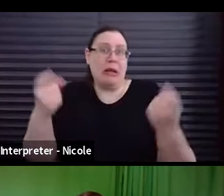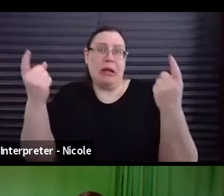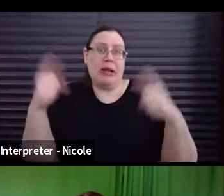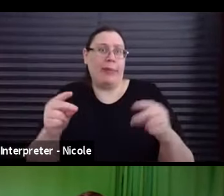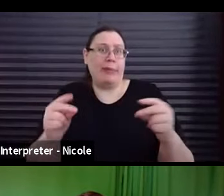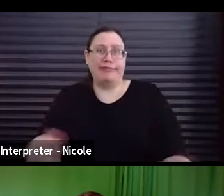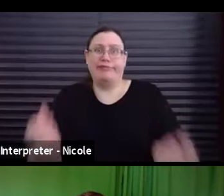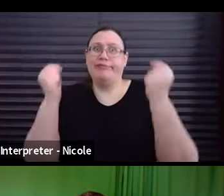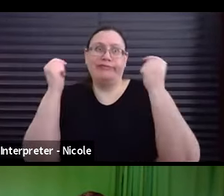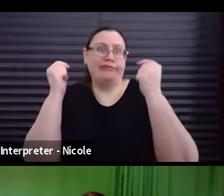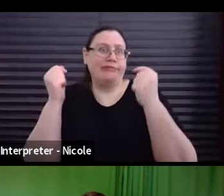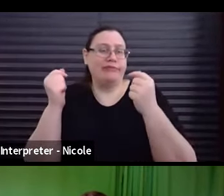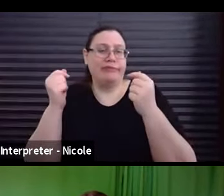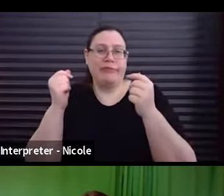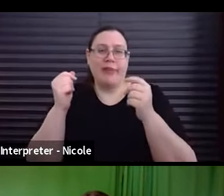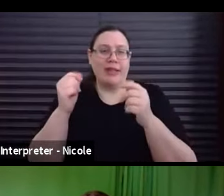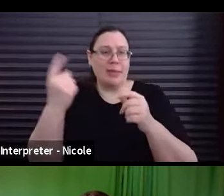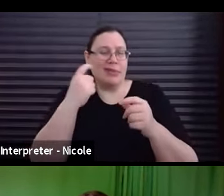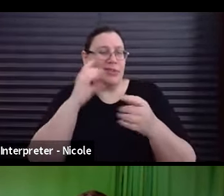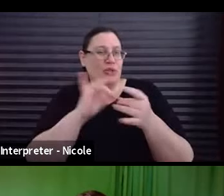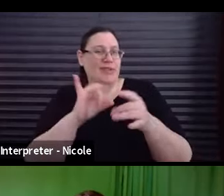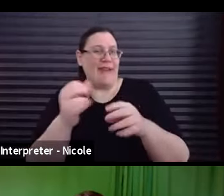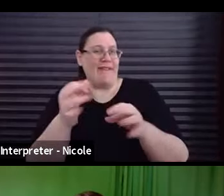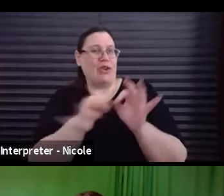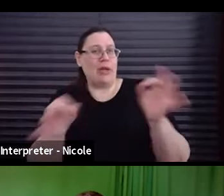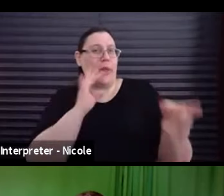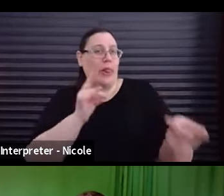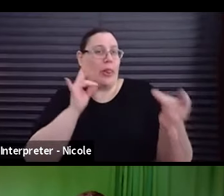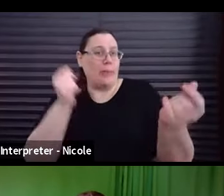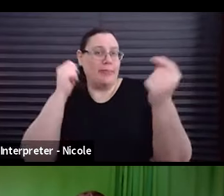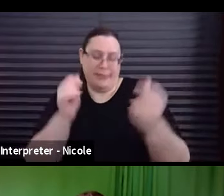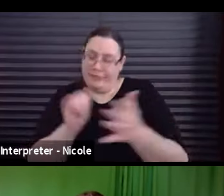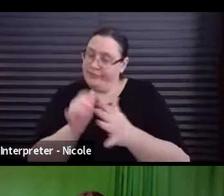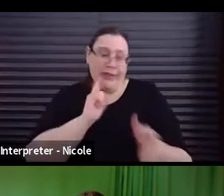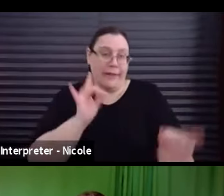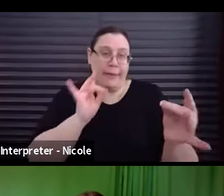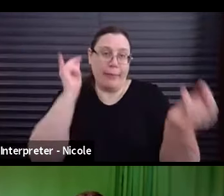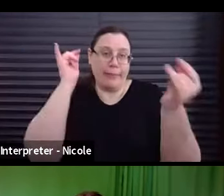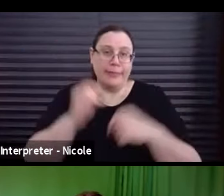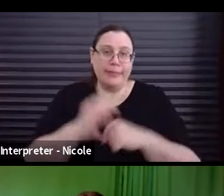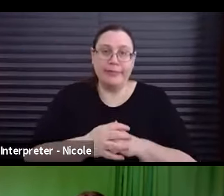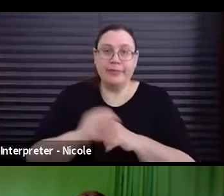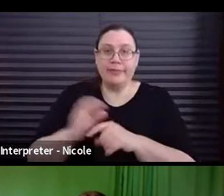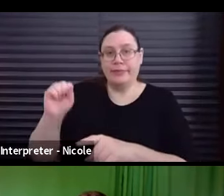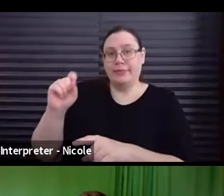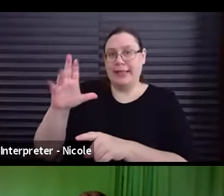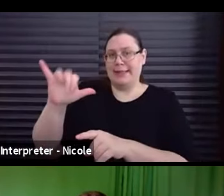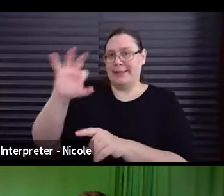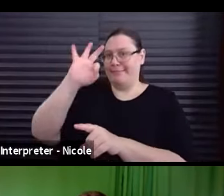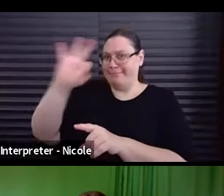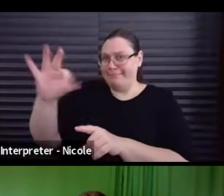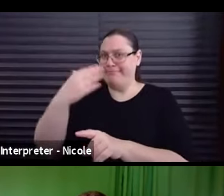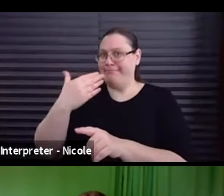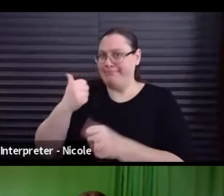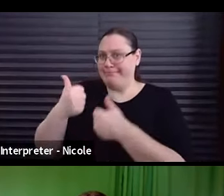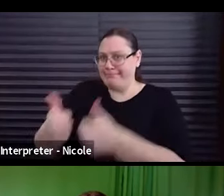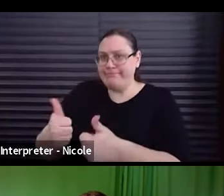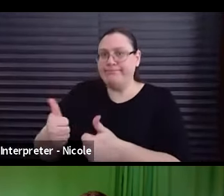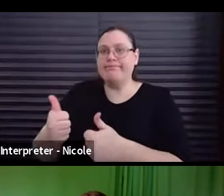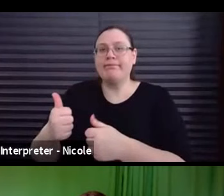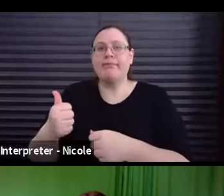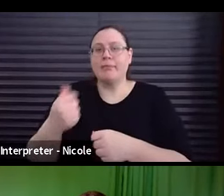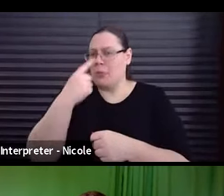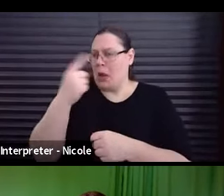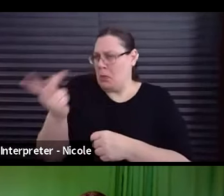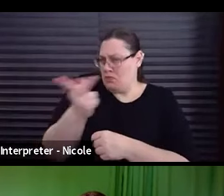lickety split, that was the phrase that was used. So you can, you can do it lickety split. Great. And then I would like to ask for one of you